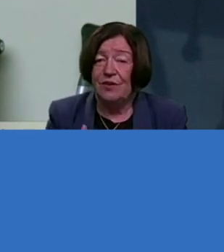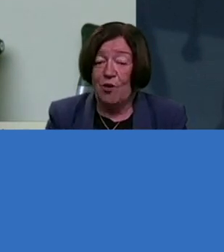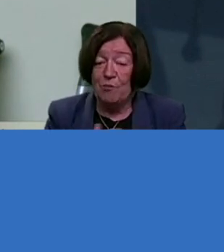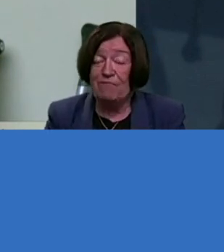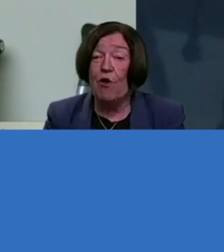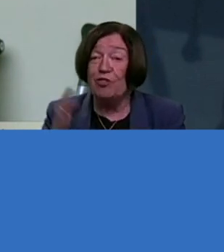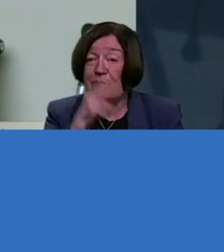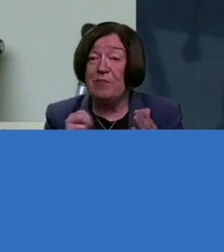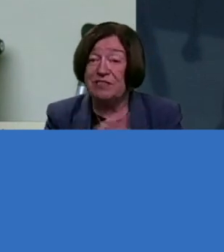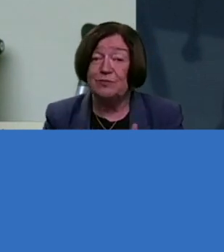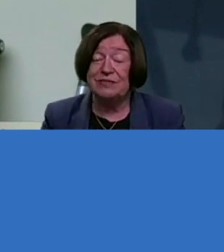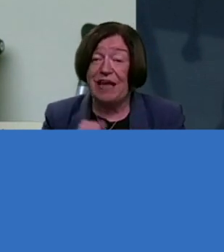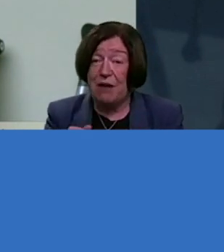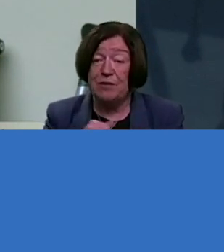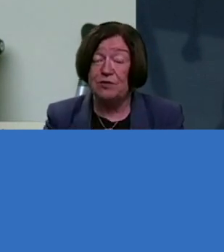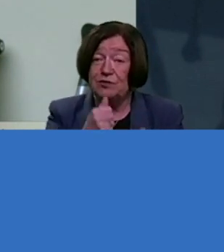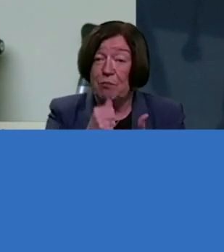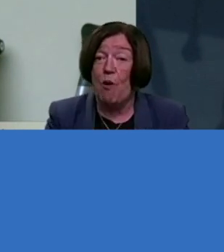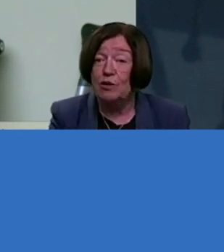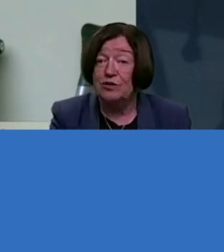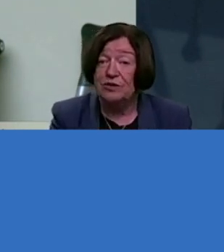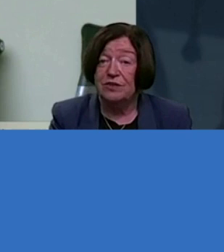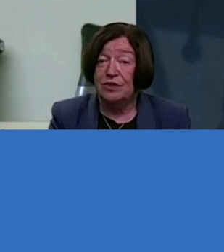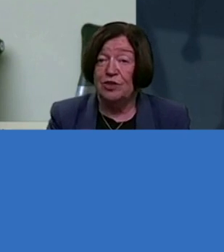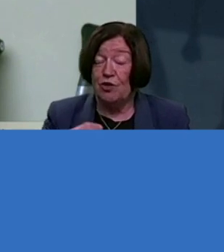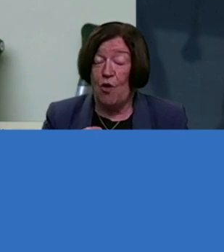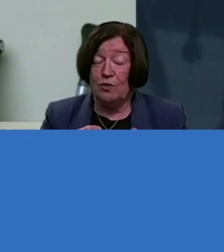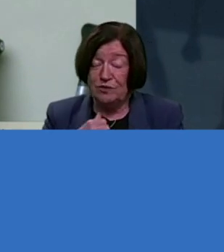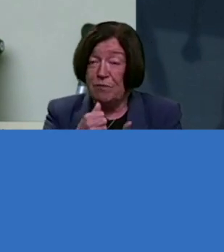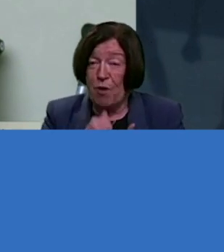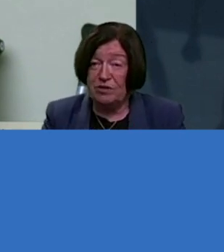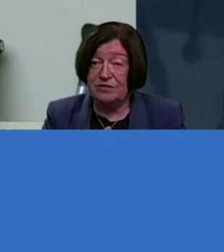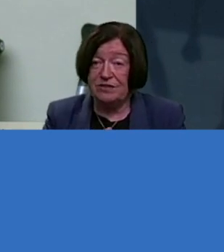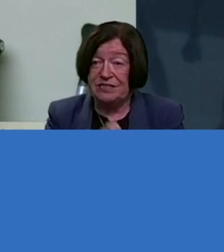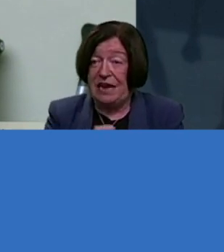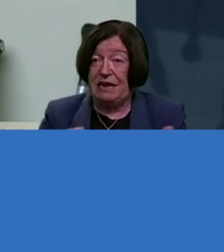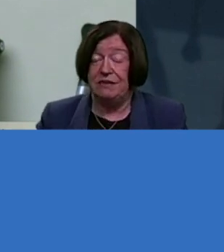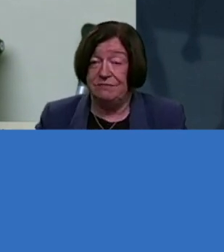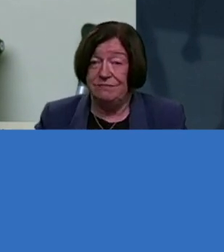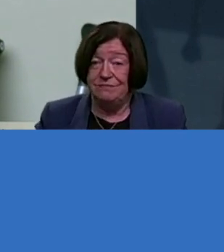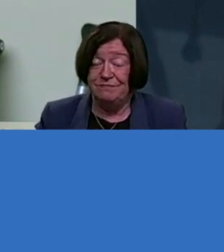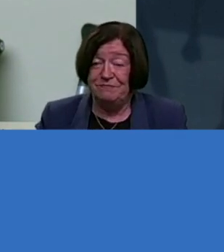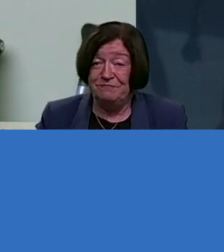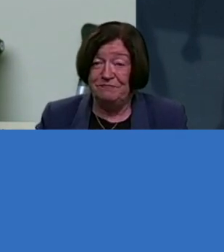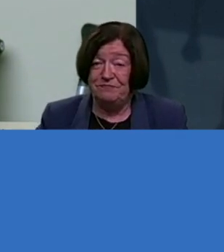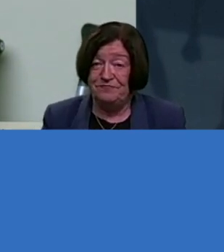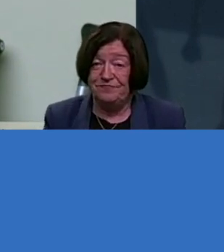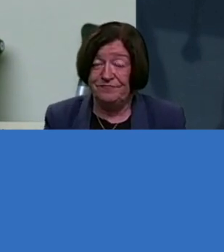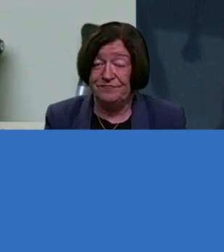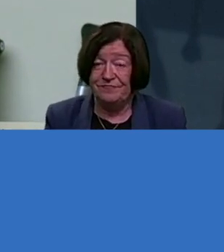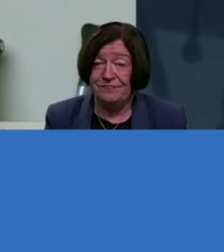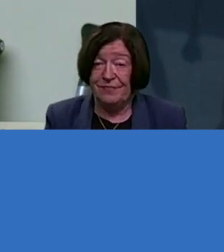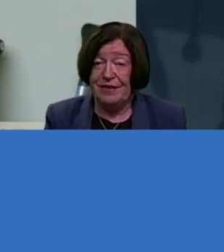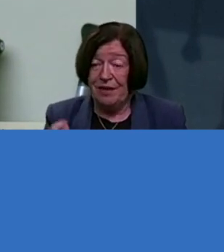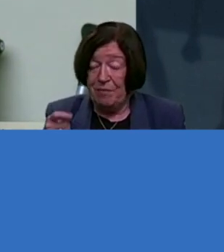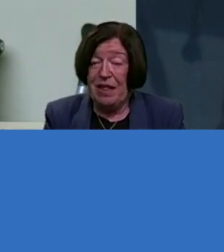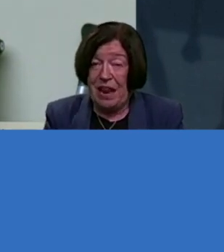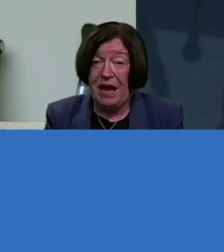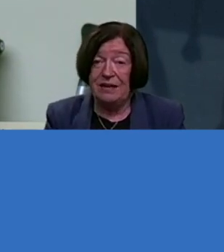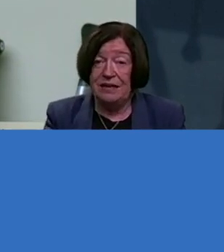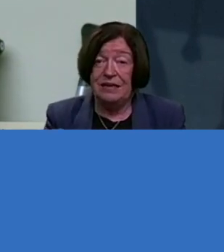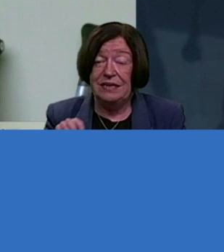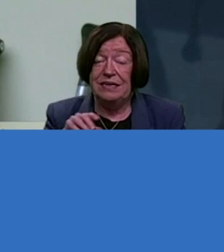the business is able to support you, your own supports will be taken away. Yeah. And a bit like